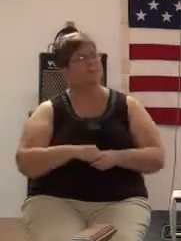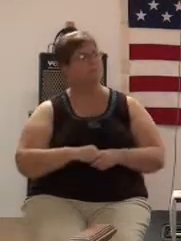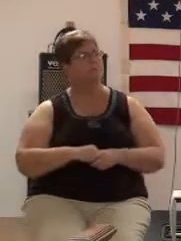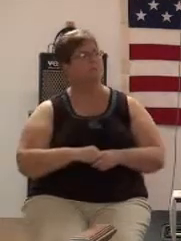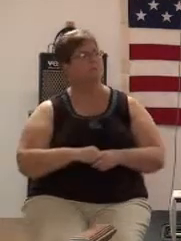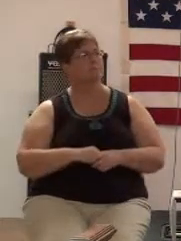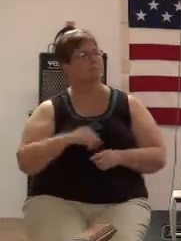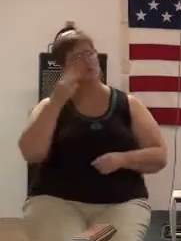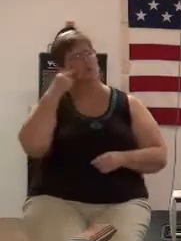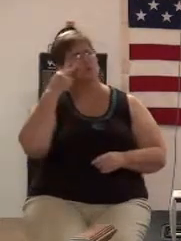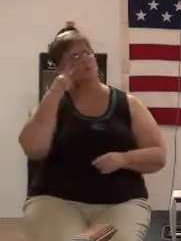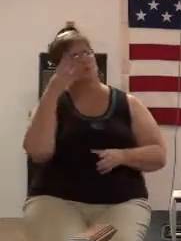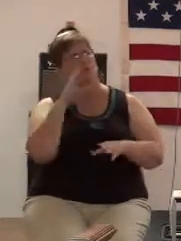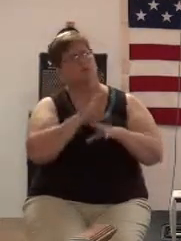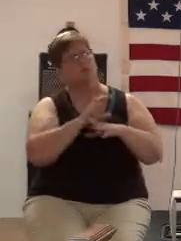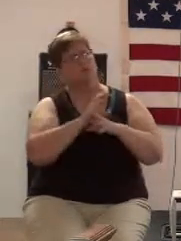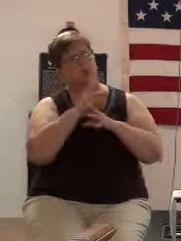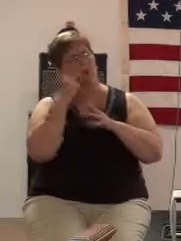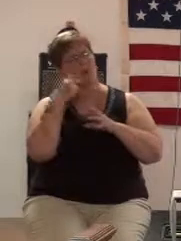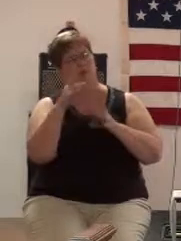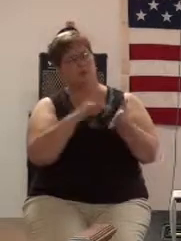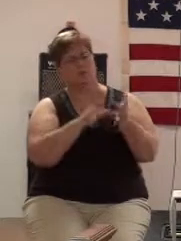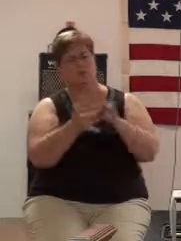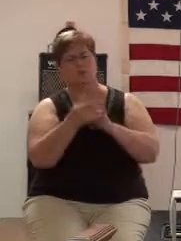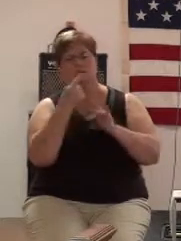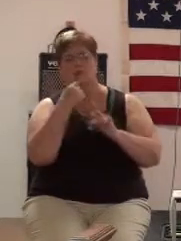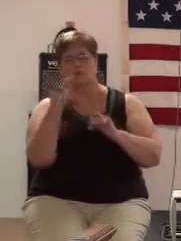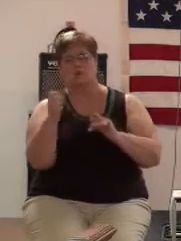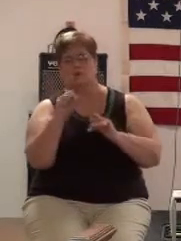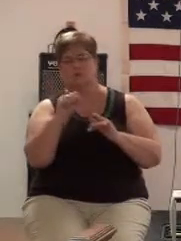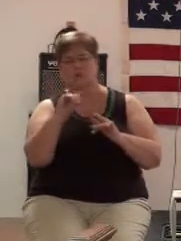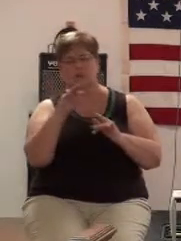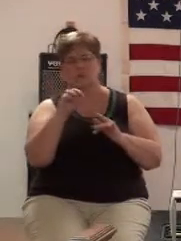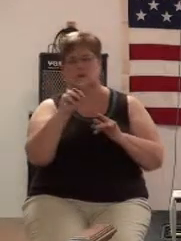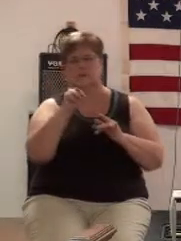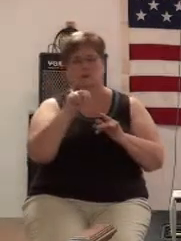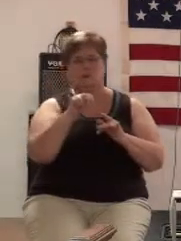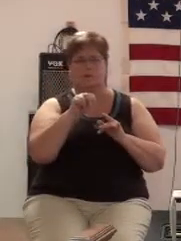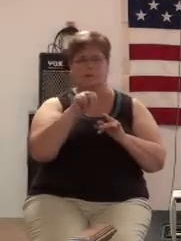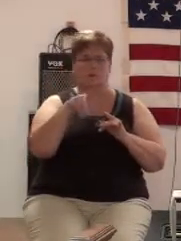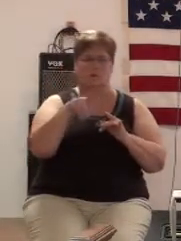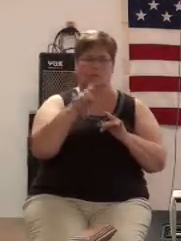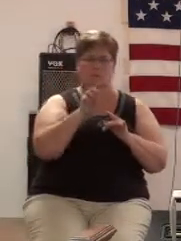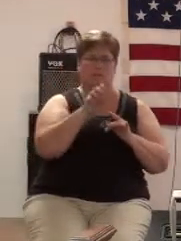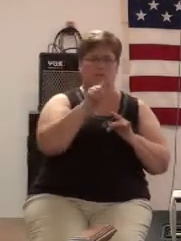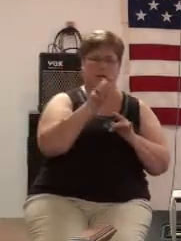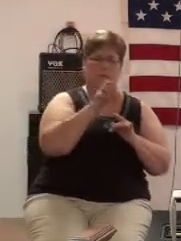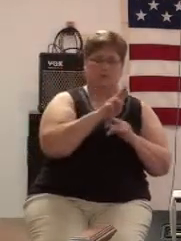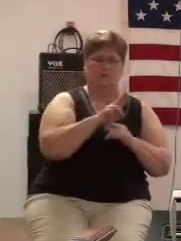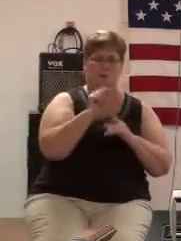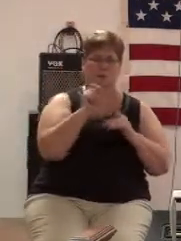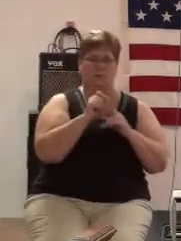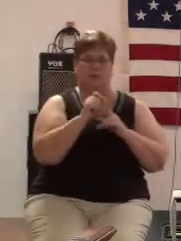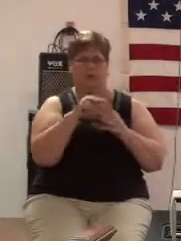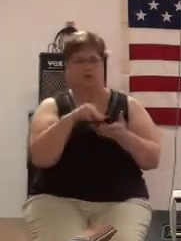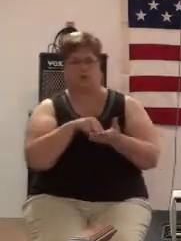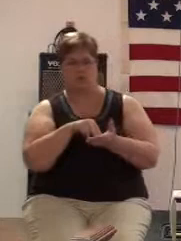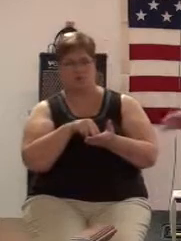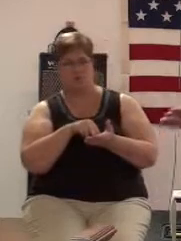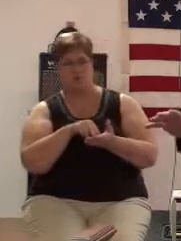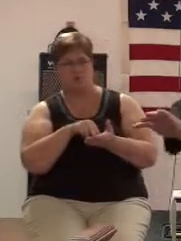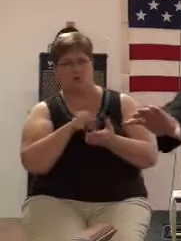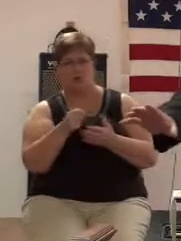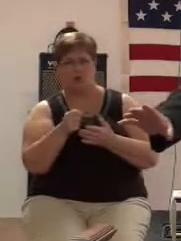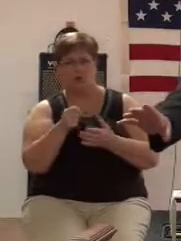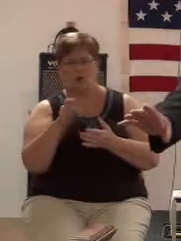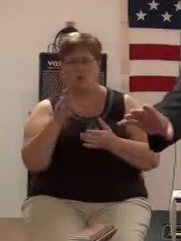what Jesus told Simon Peter when Peter stood and the word said